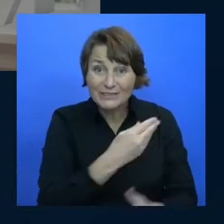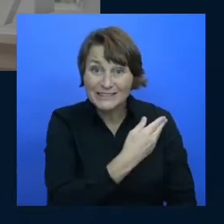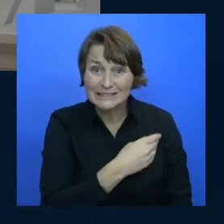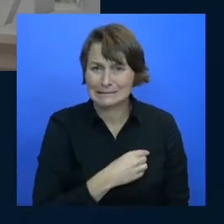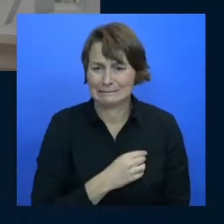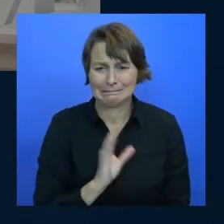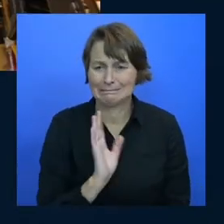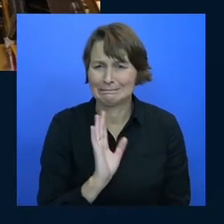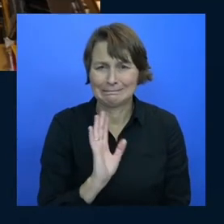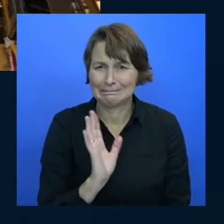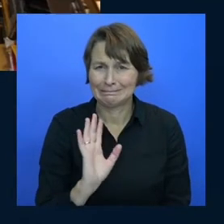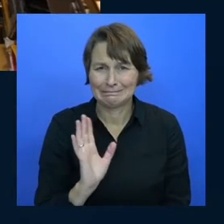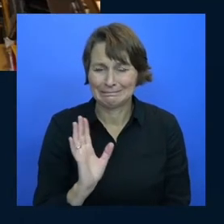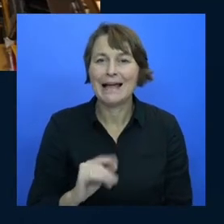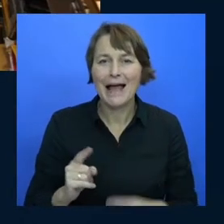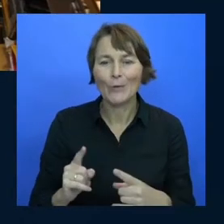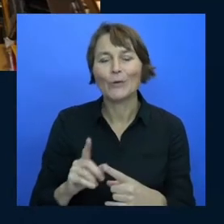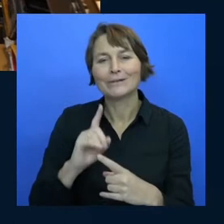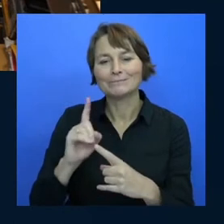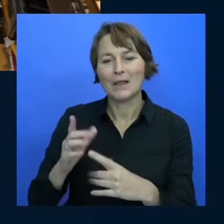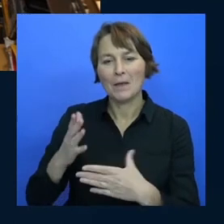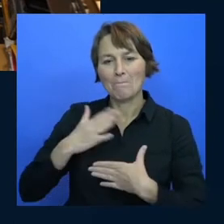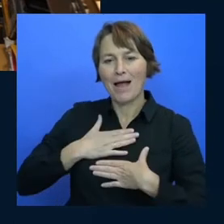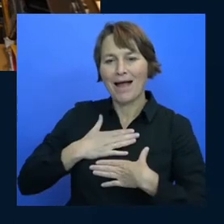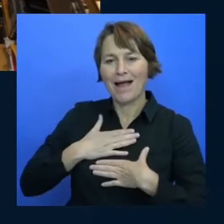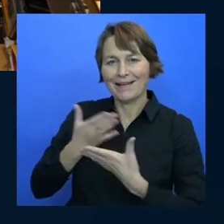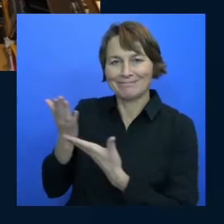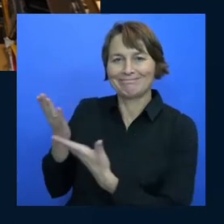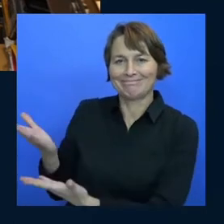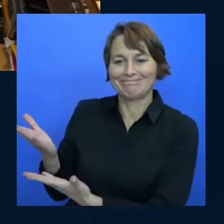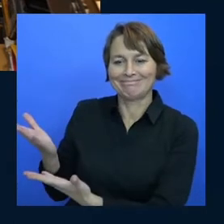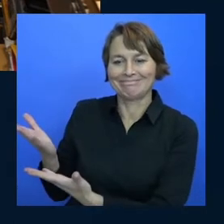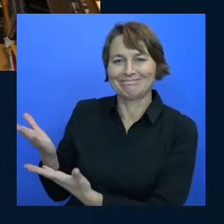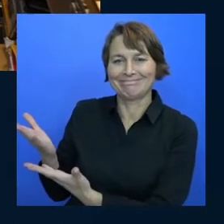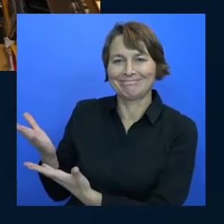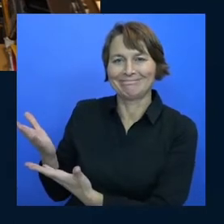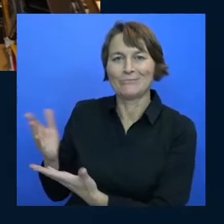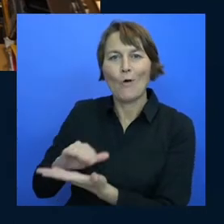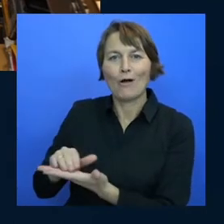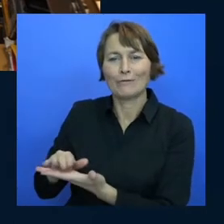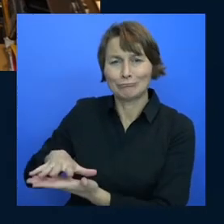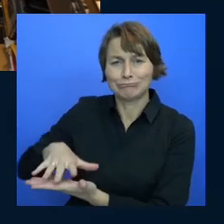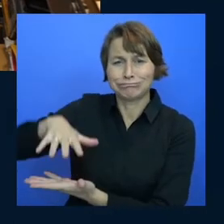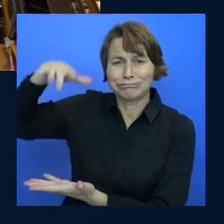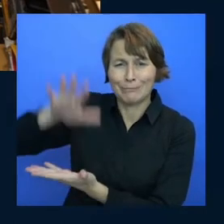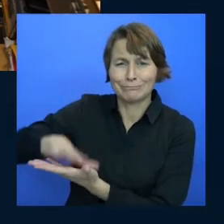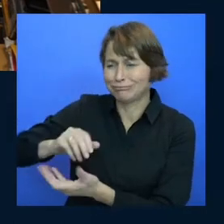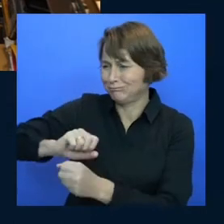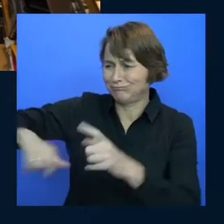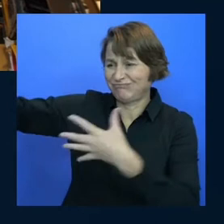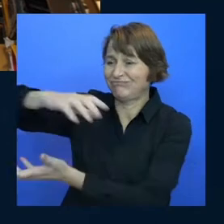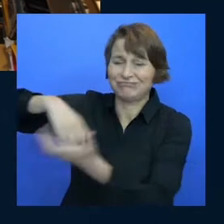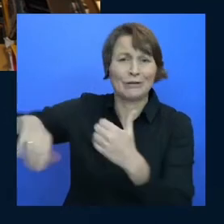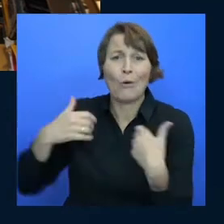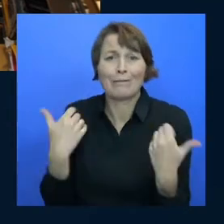I just want to put a real picture of what a real computer person's office looks like because it's a it's totally okay to have a messy office